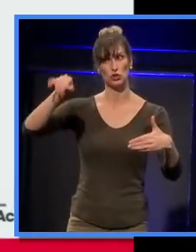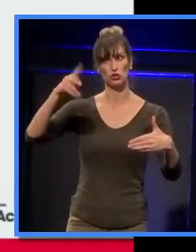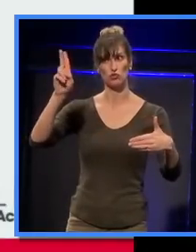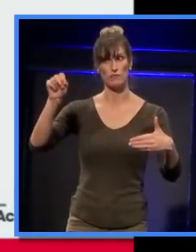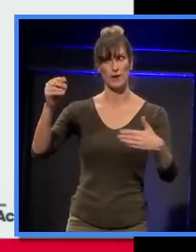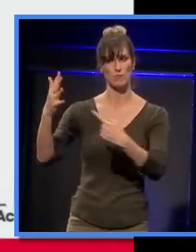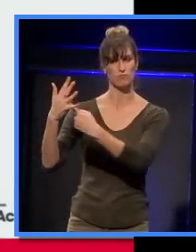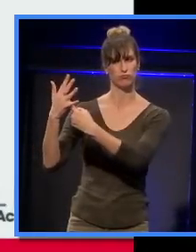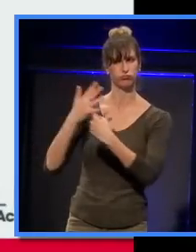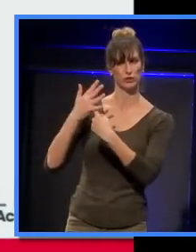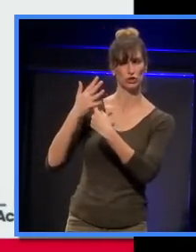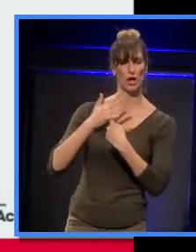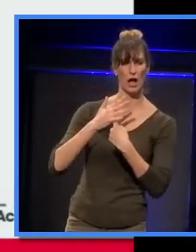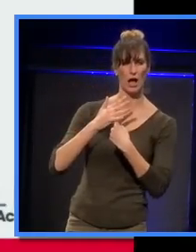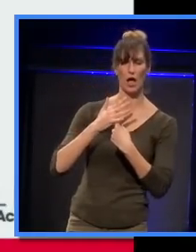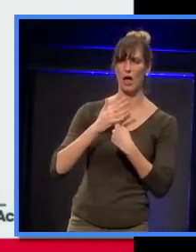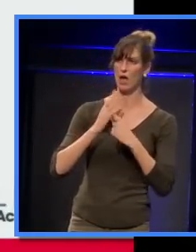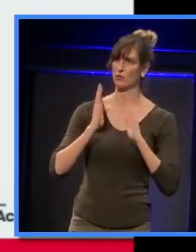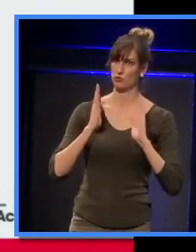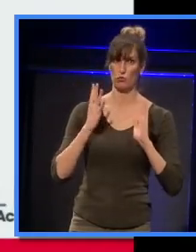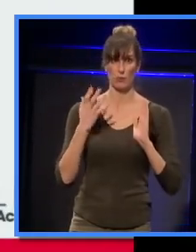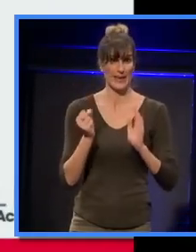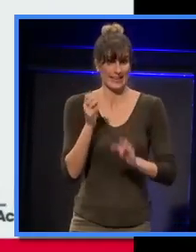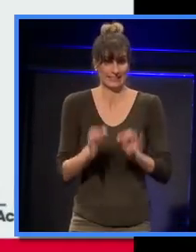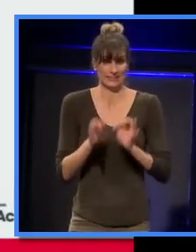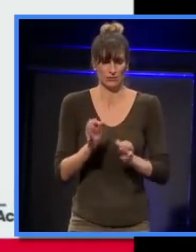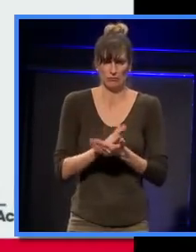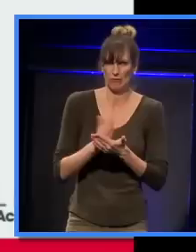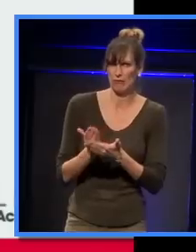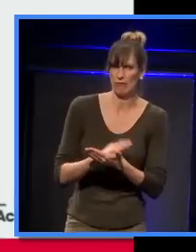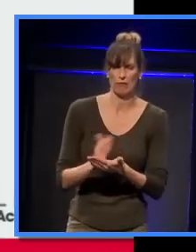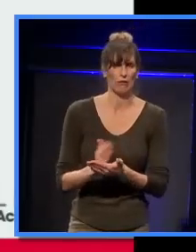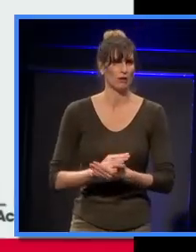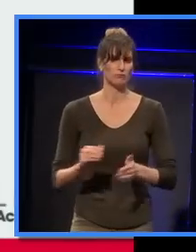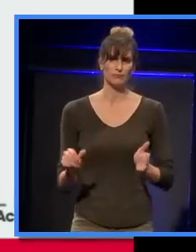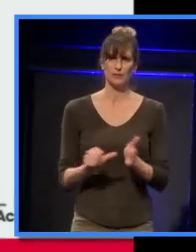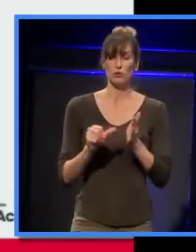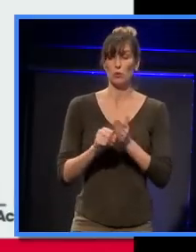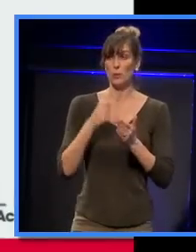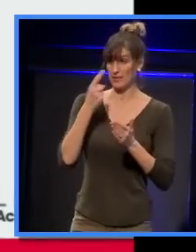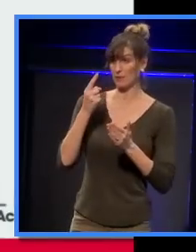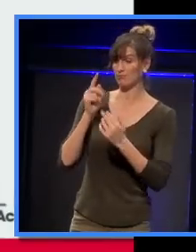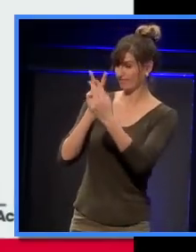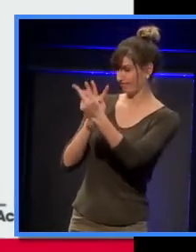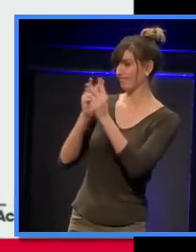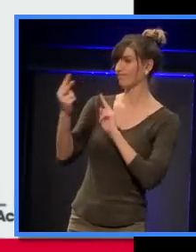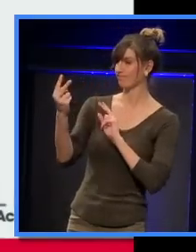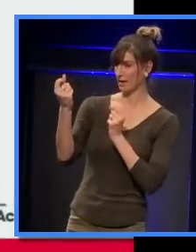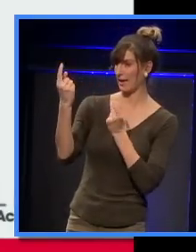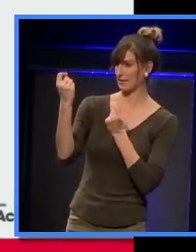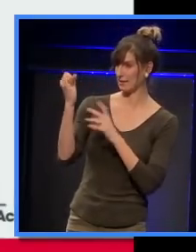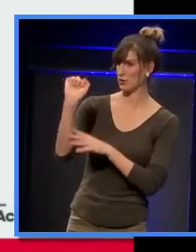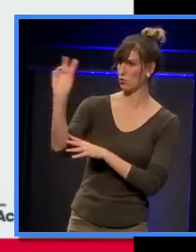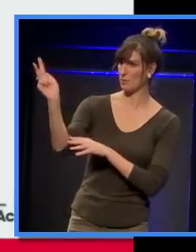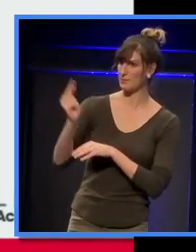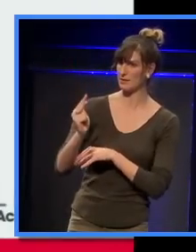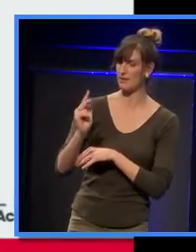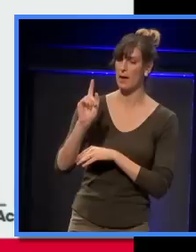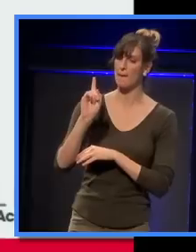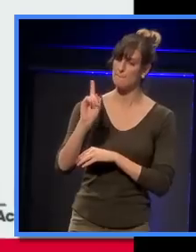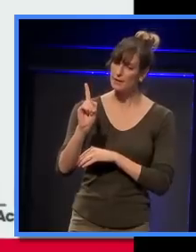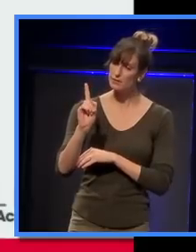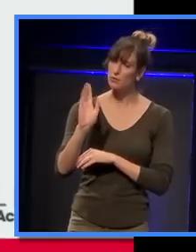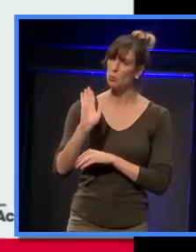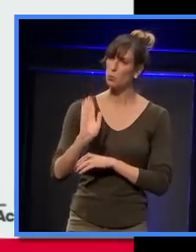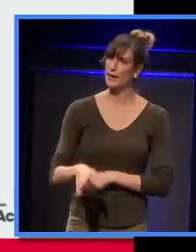answer. We had this incredibly difficult decision. But we said, we understand where you're coming from, but commissioning includes